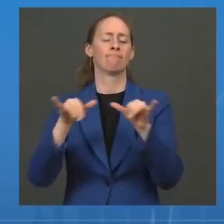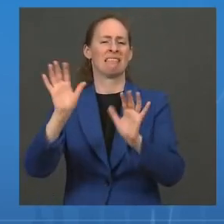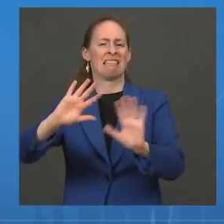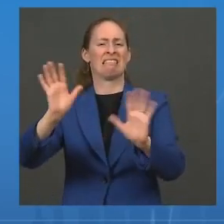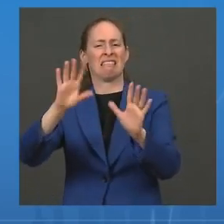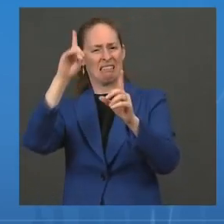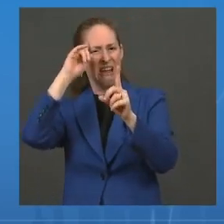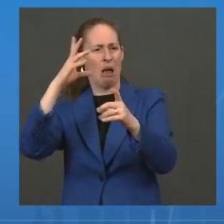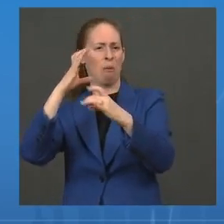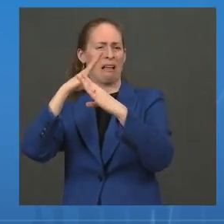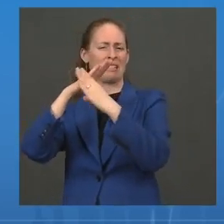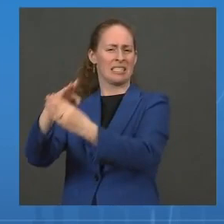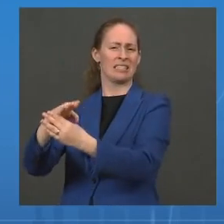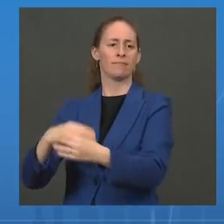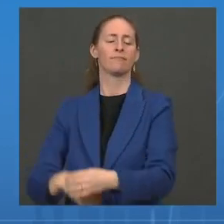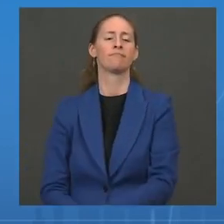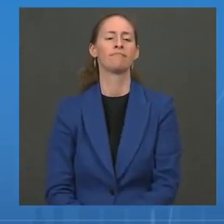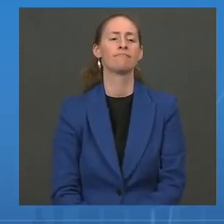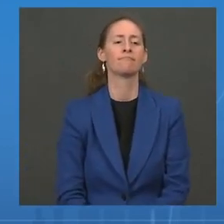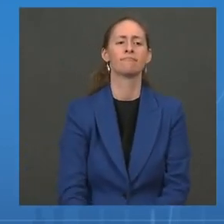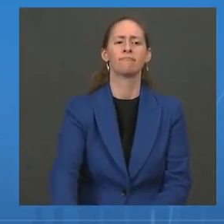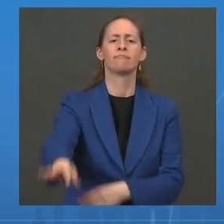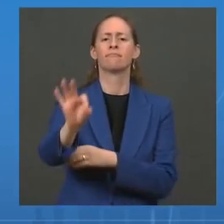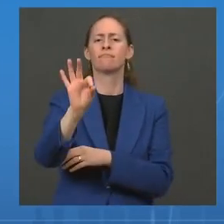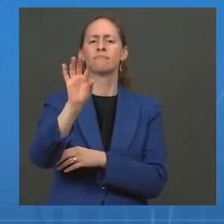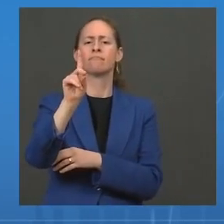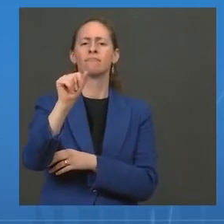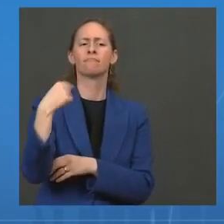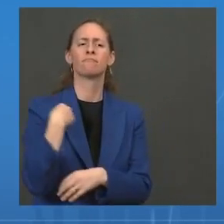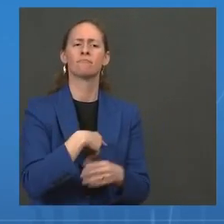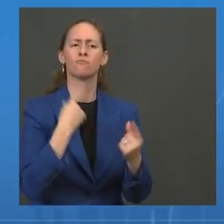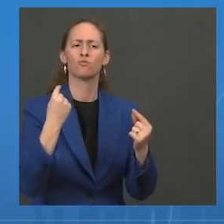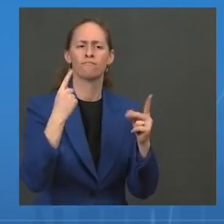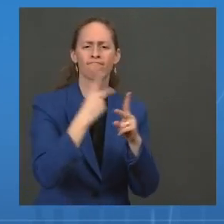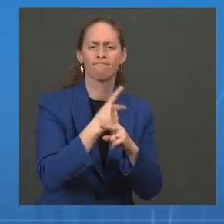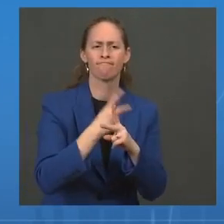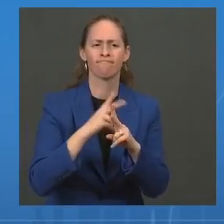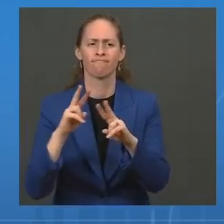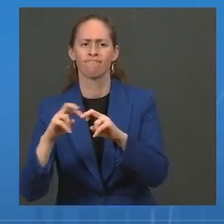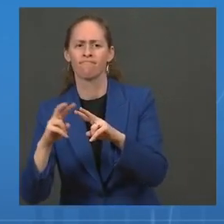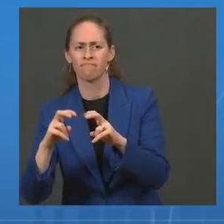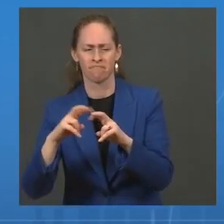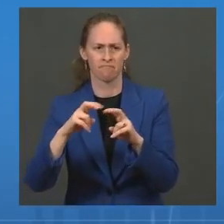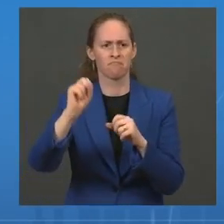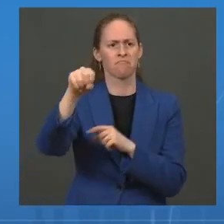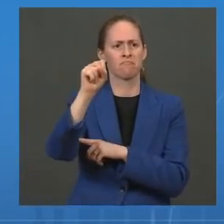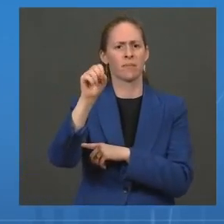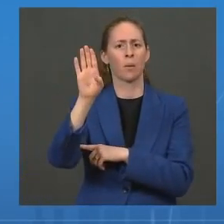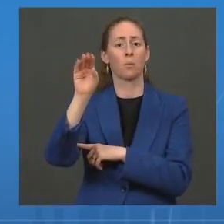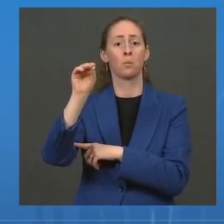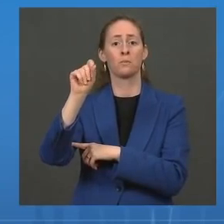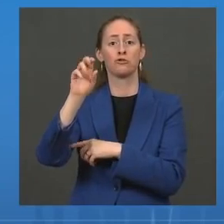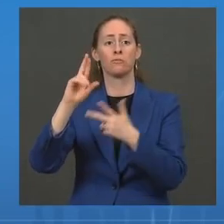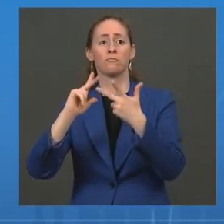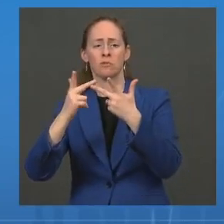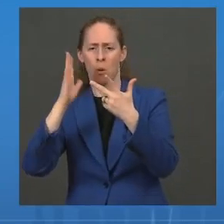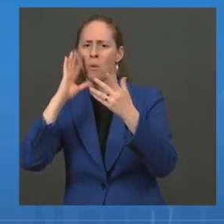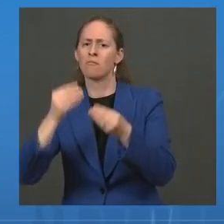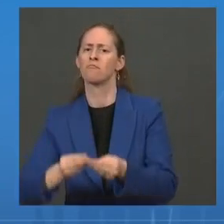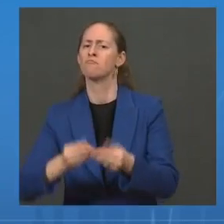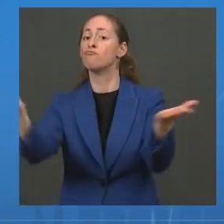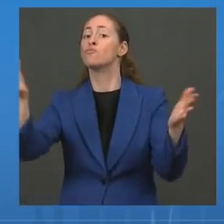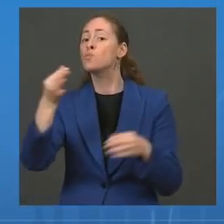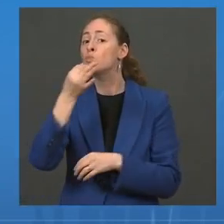for expanding boosters to all populations. Just to add a few numbers, as I mentioned earlier, more than 25